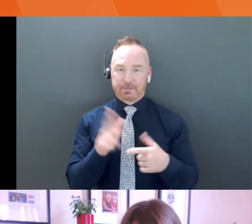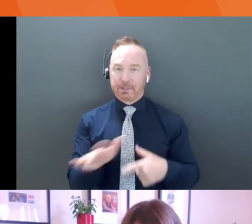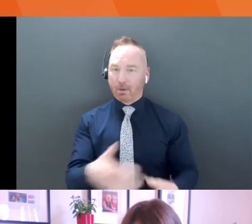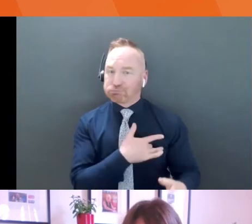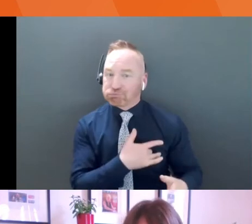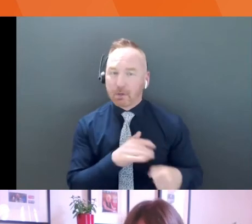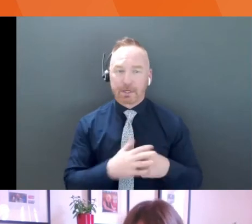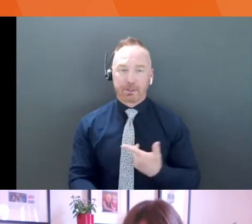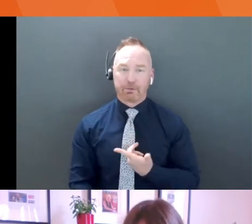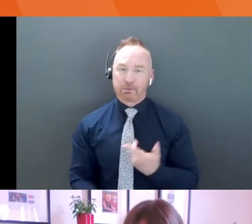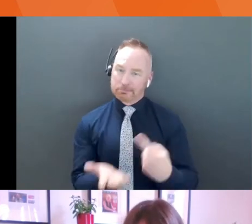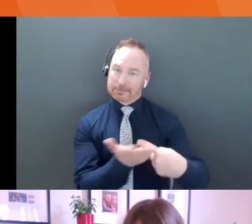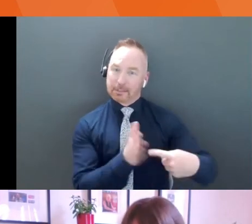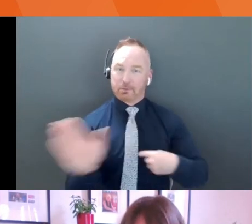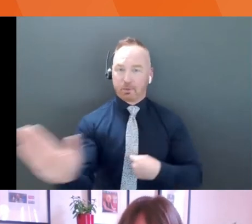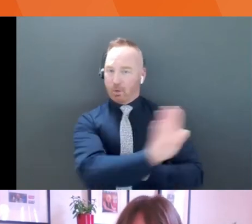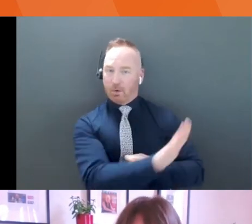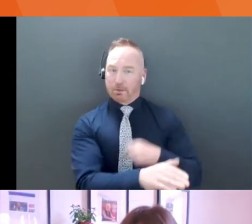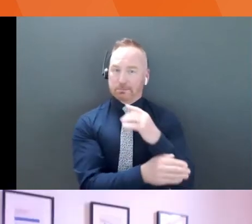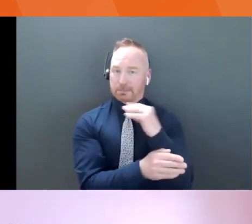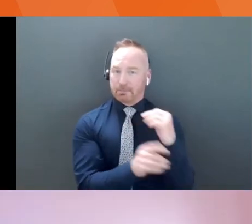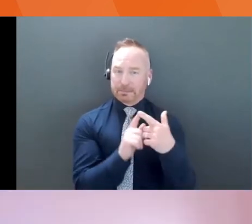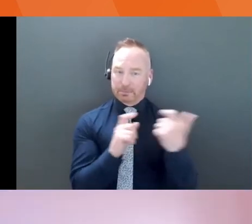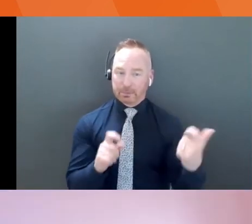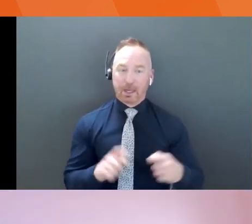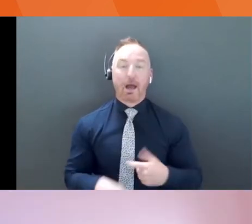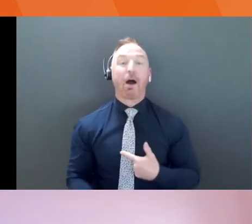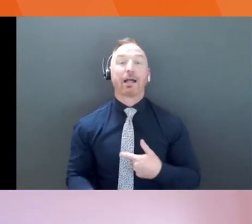you know, I do see every sort of zoom. This is my favorite.